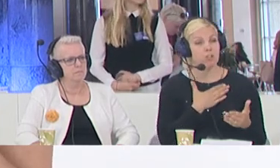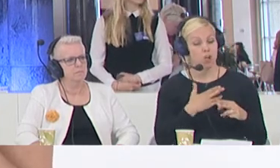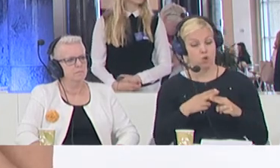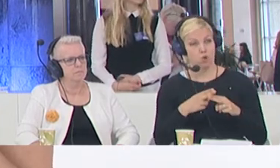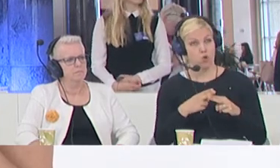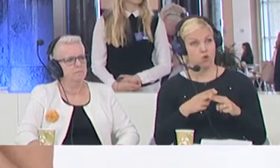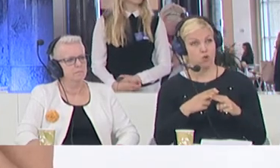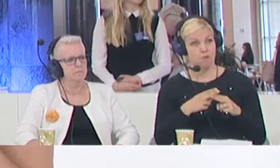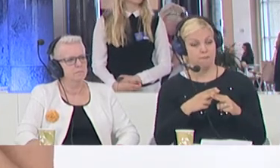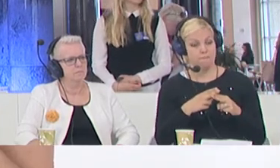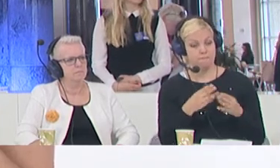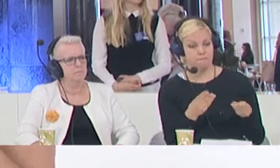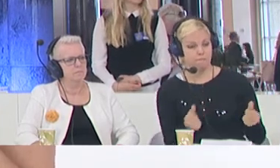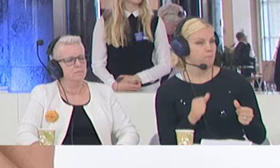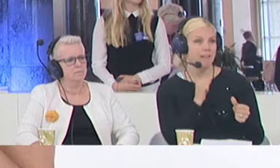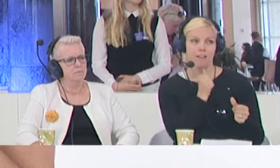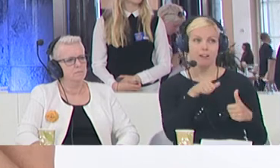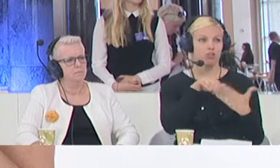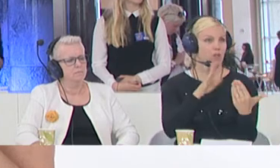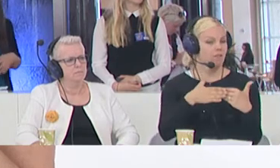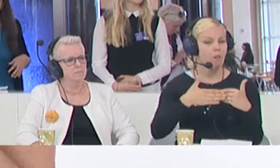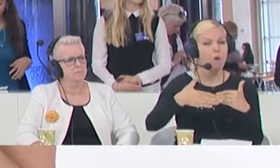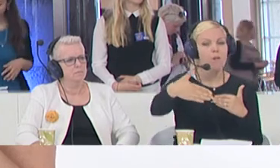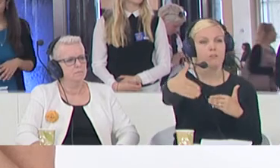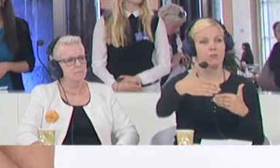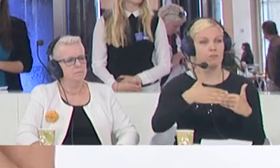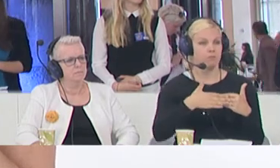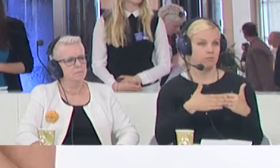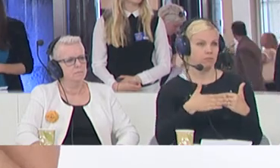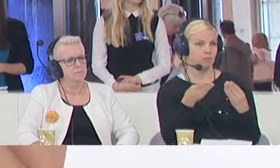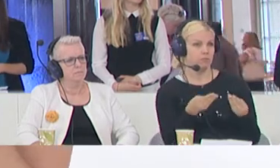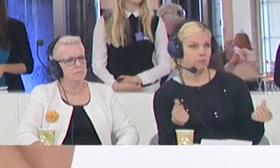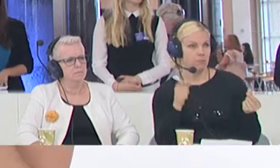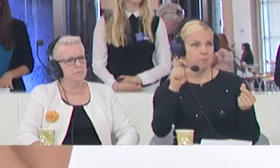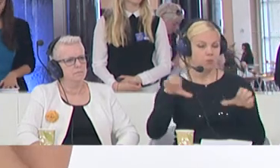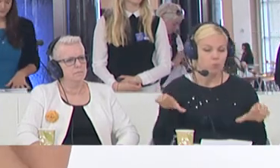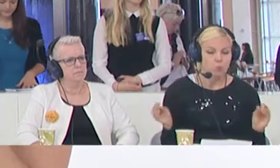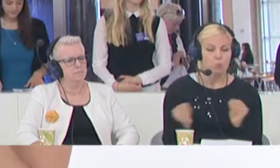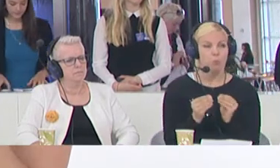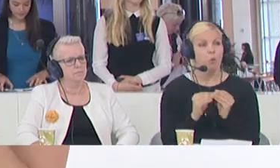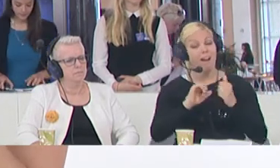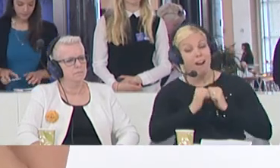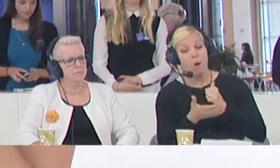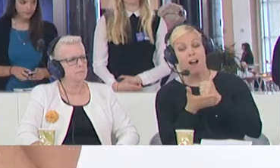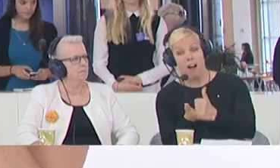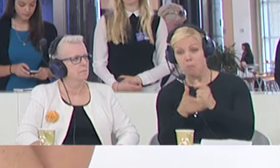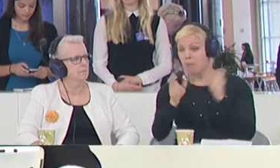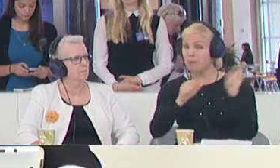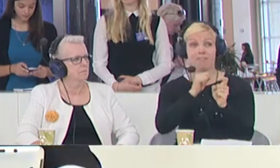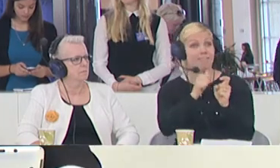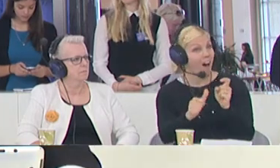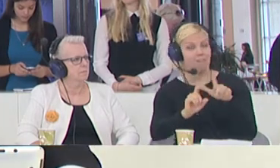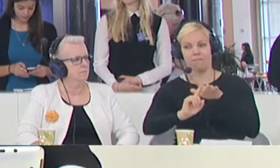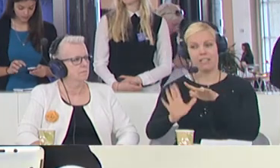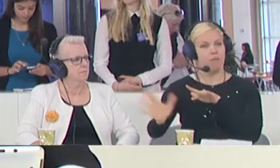enough the long-term solutions. I think we have to do more how to help people not to flee the country. It would seem to me that